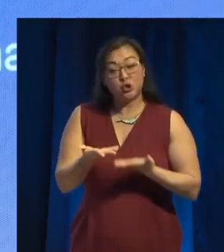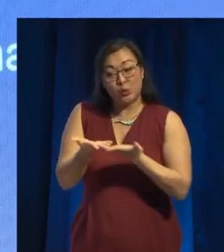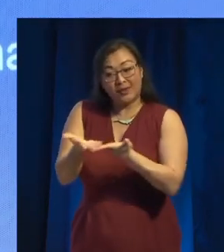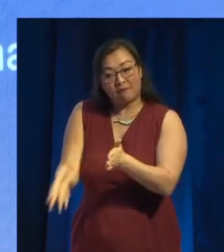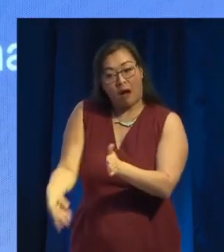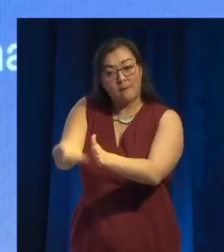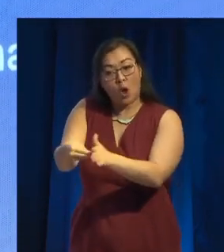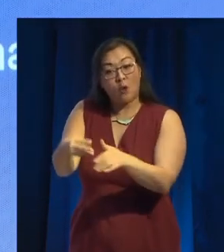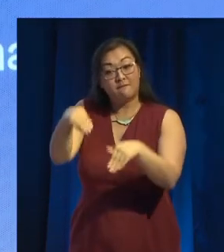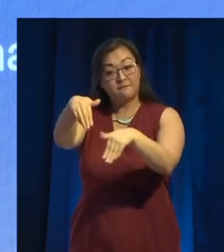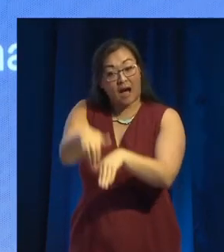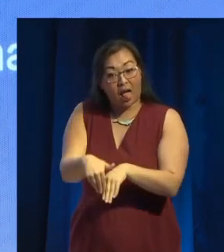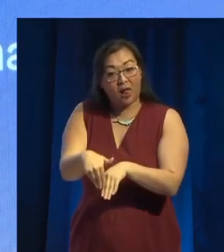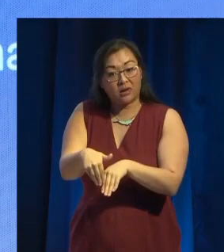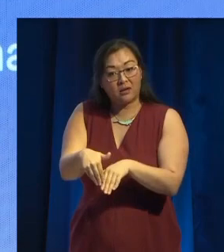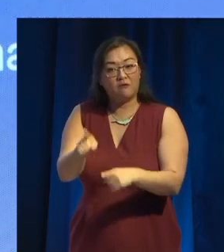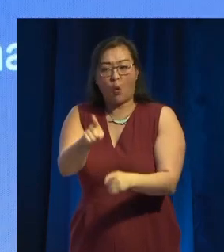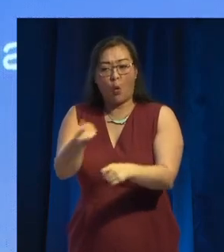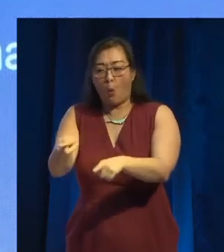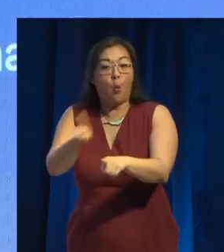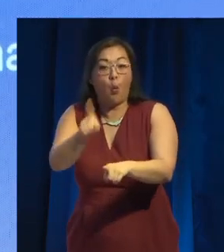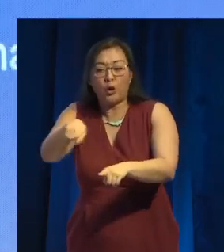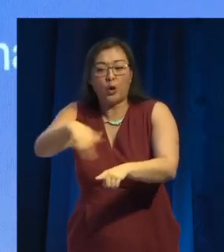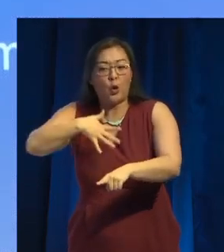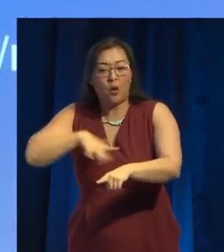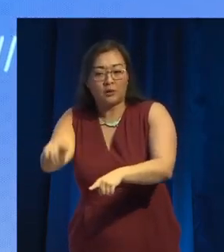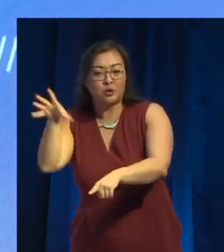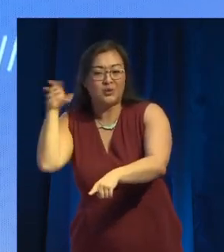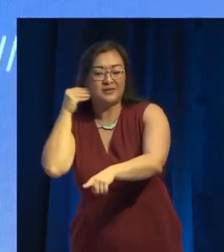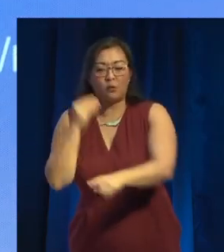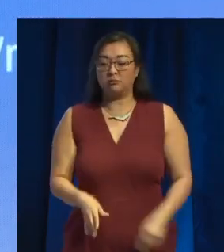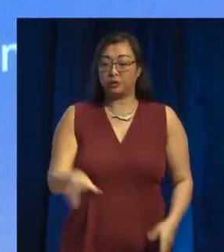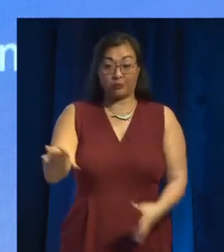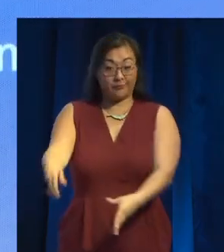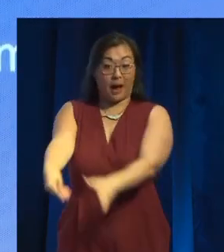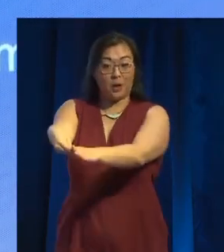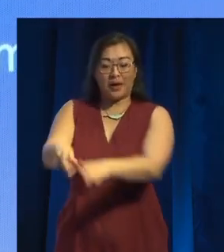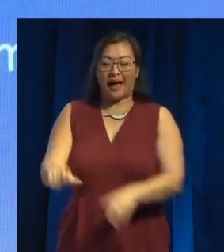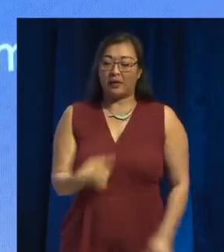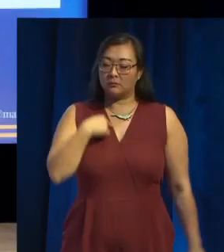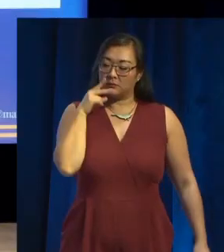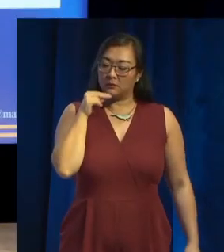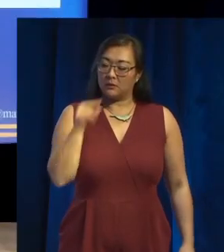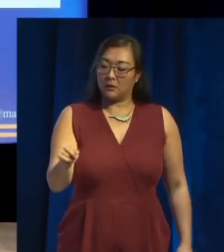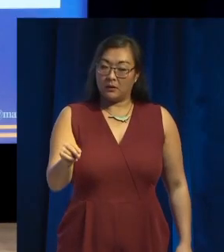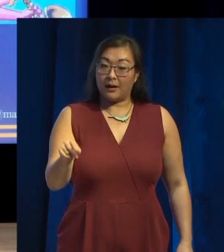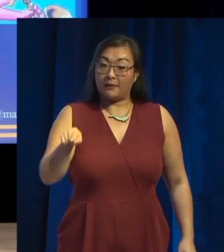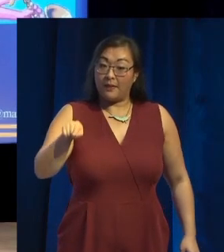When the person says those things, it calls your program, and your program sends back the text that you want Alexa to say.